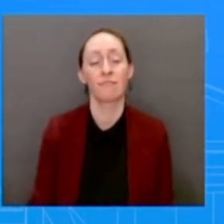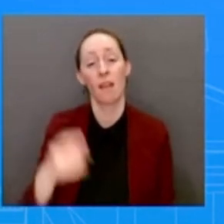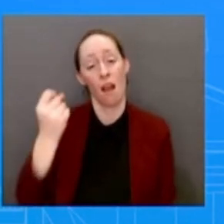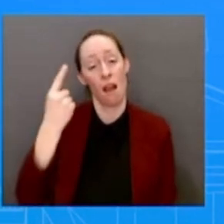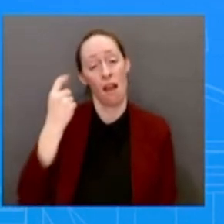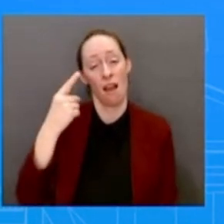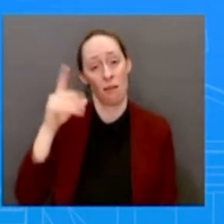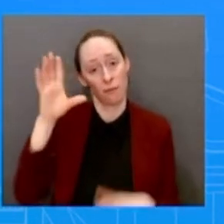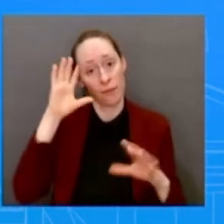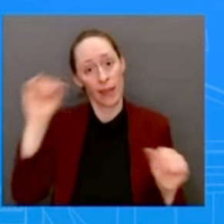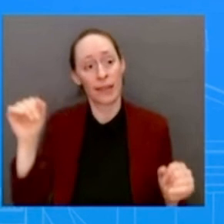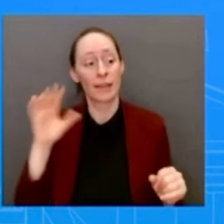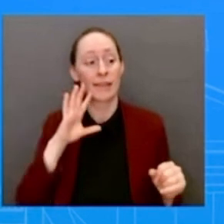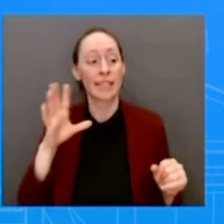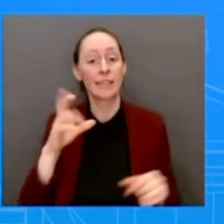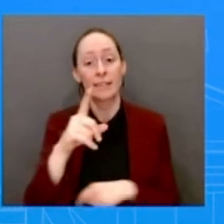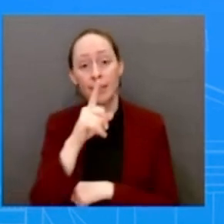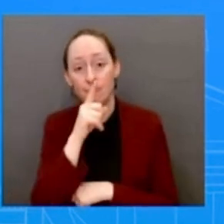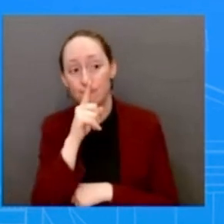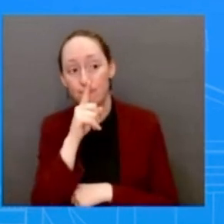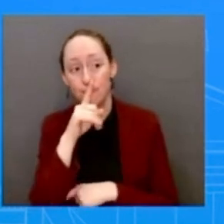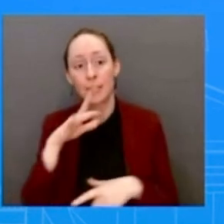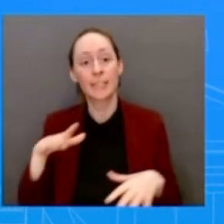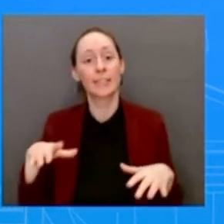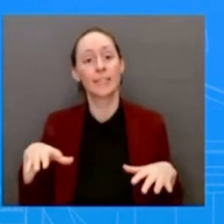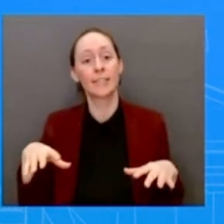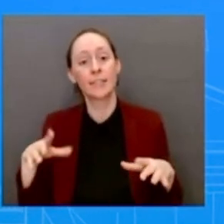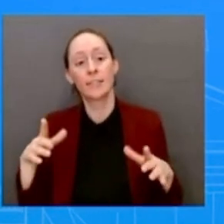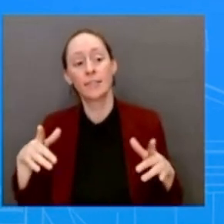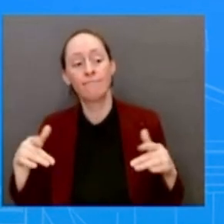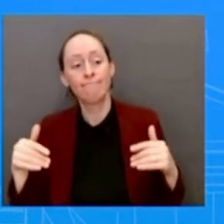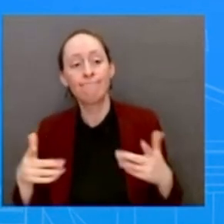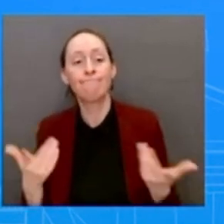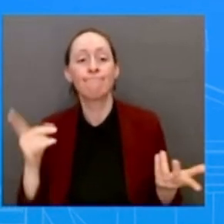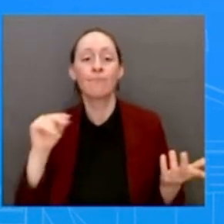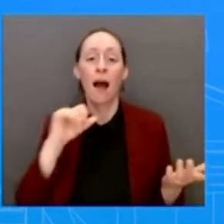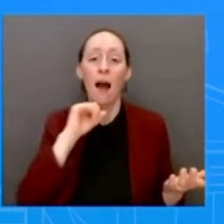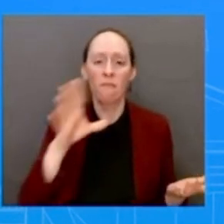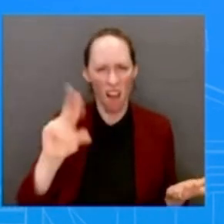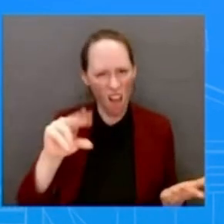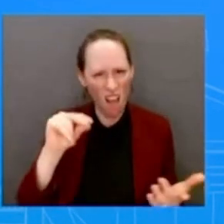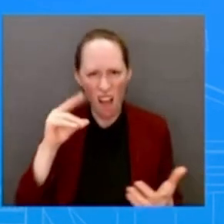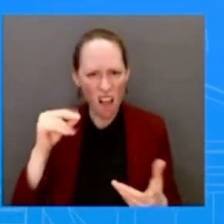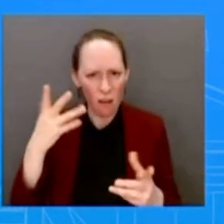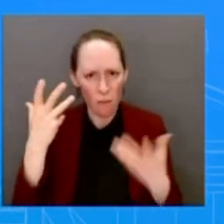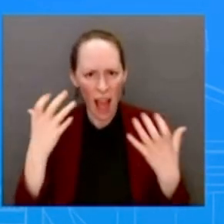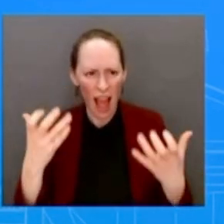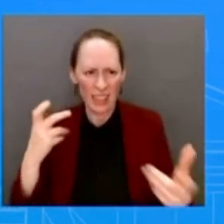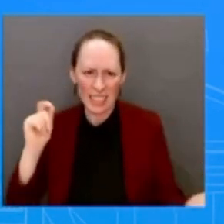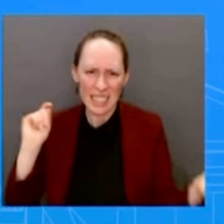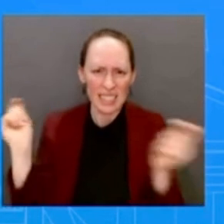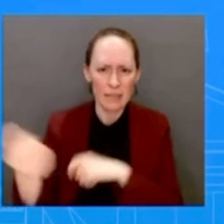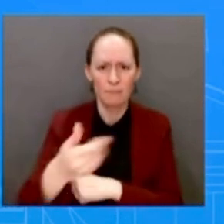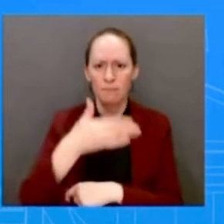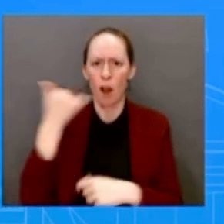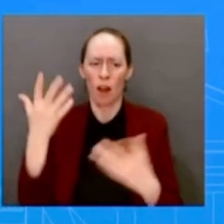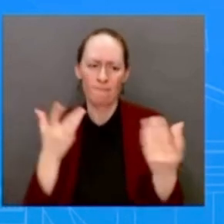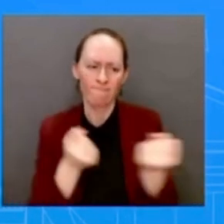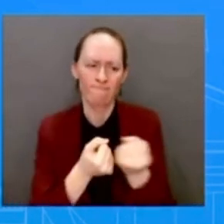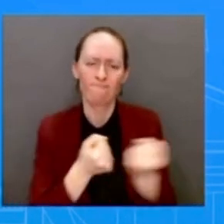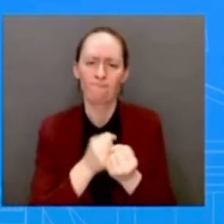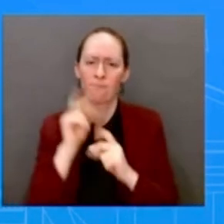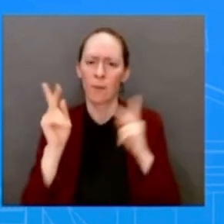of his strategy. Taxpayer dollars should go to support American jobs and American innovation. But the